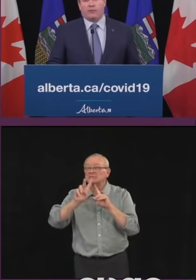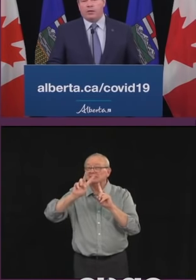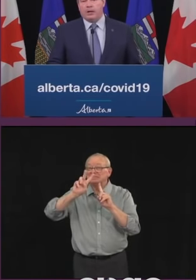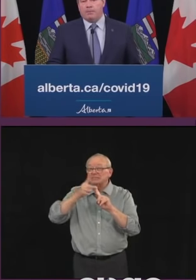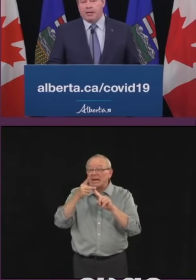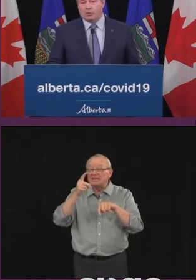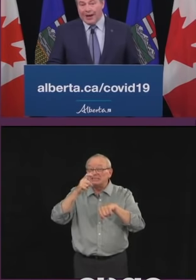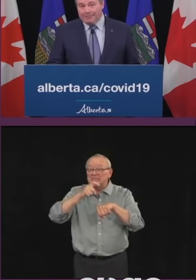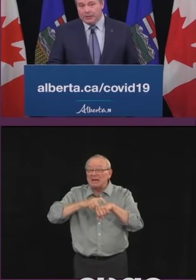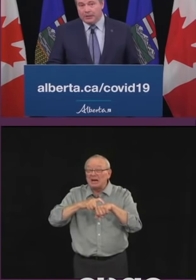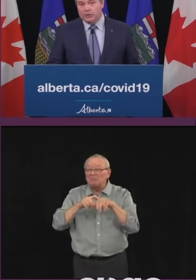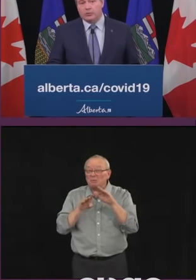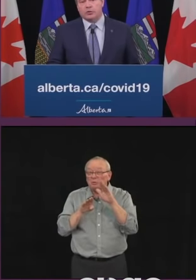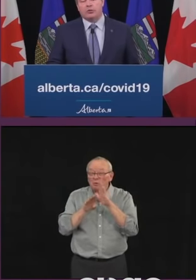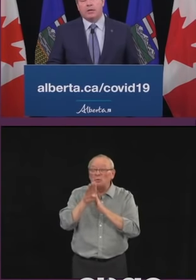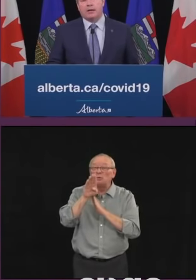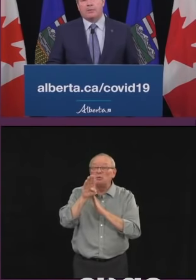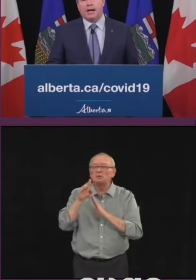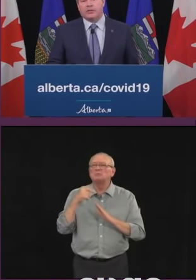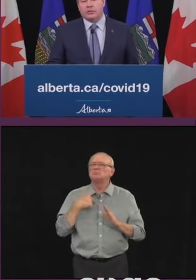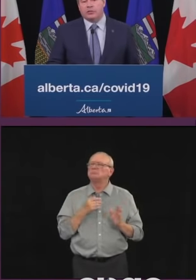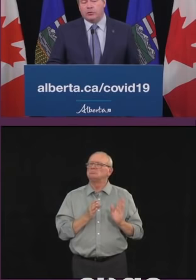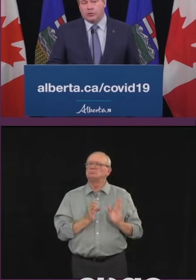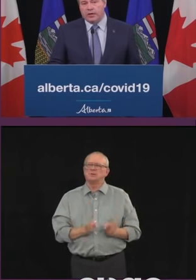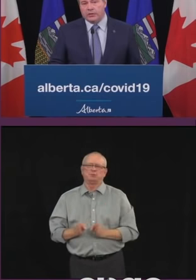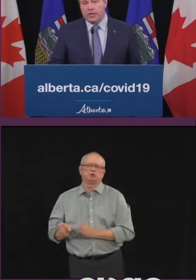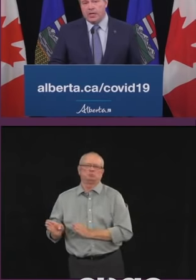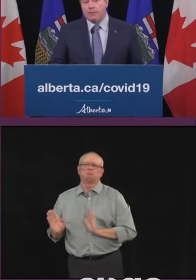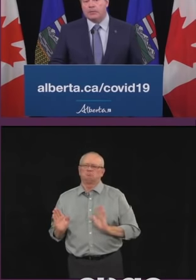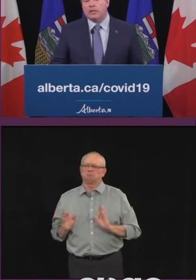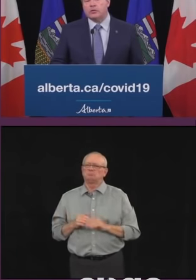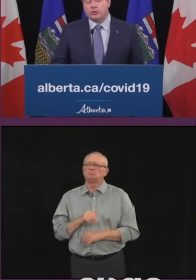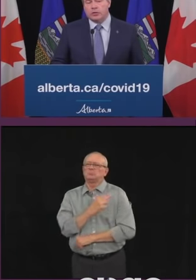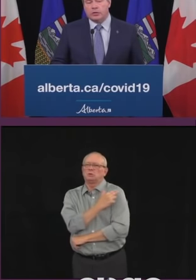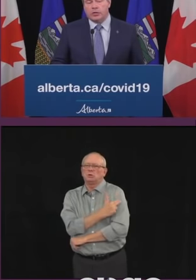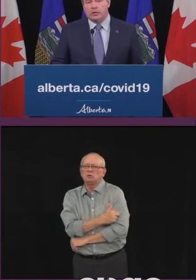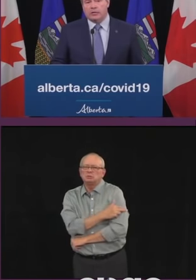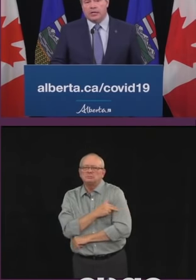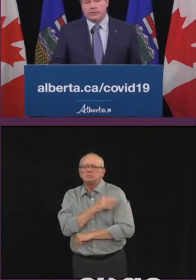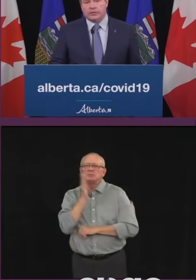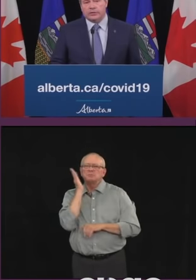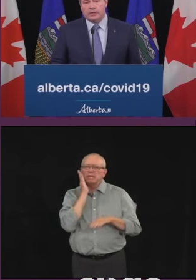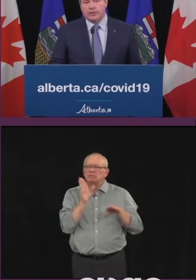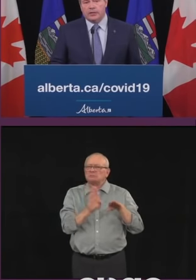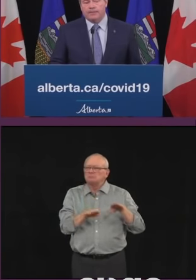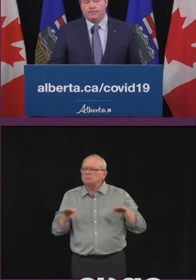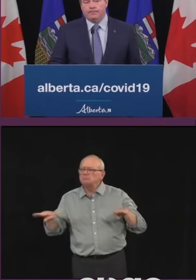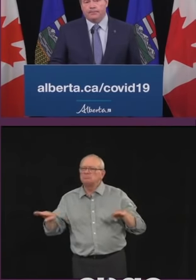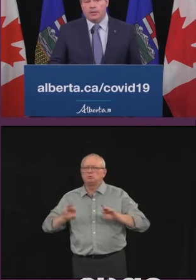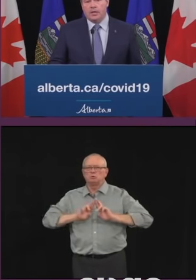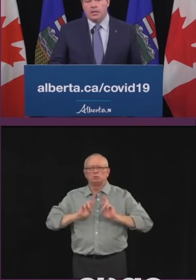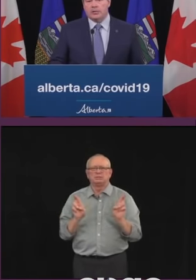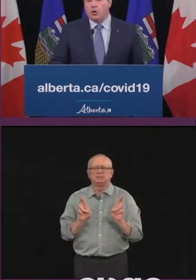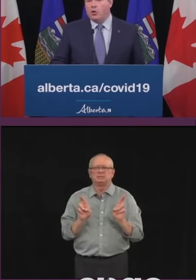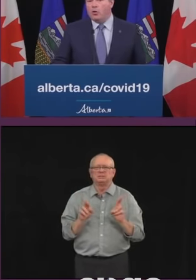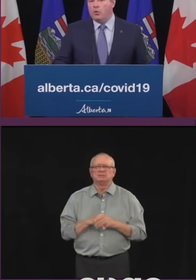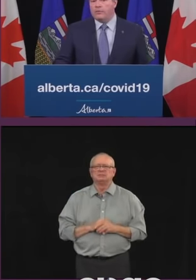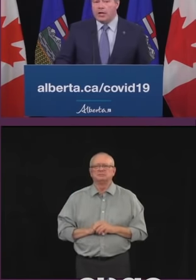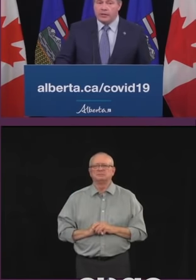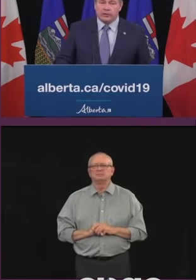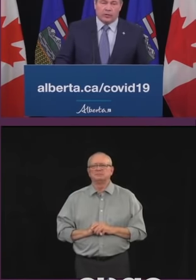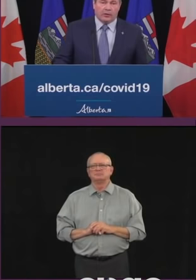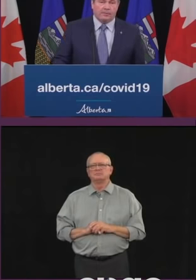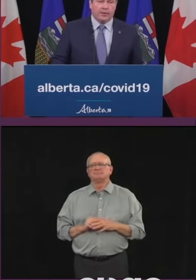freed up beds rapidly to ensure we had capacity to address a potential surge in new cases. So